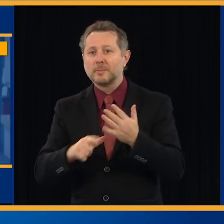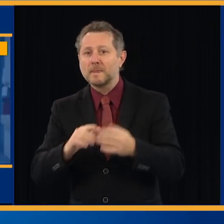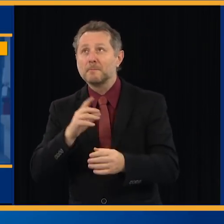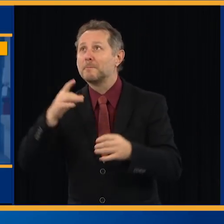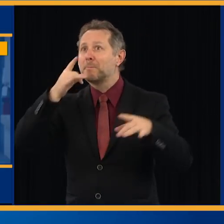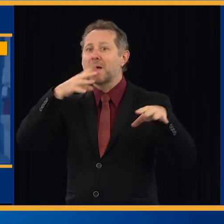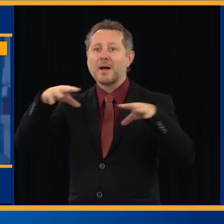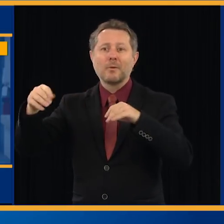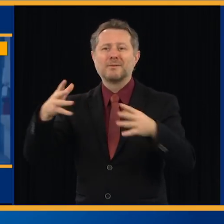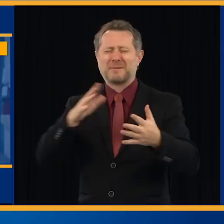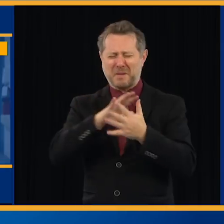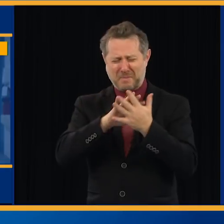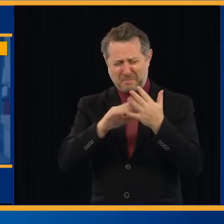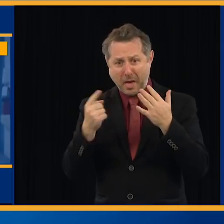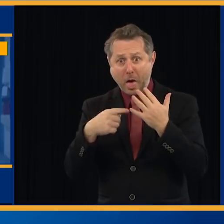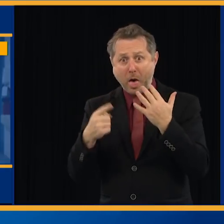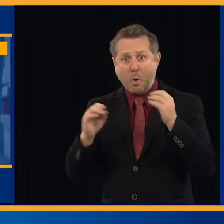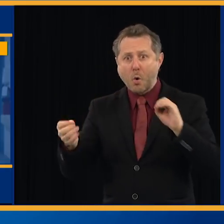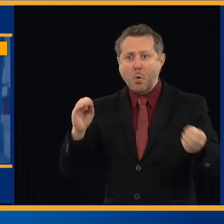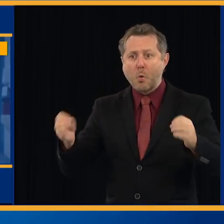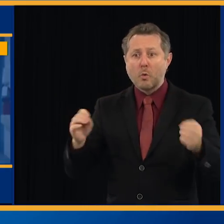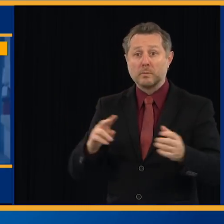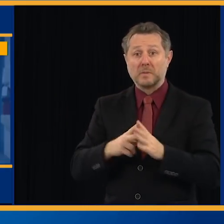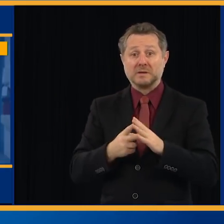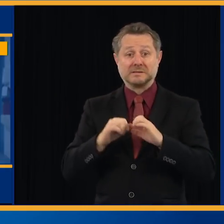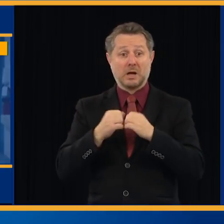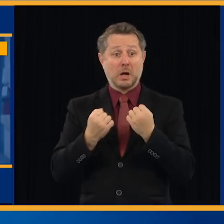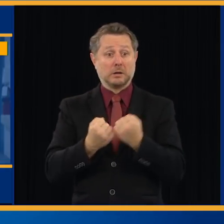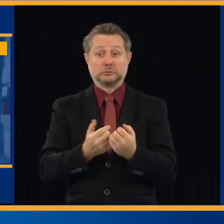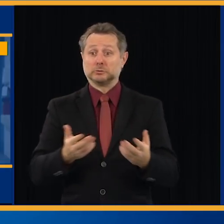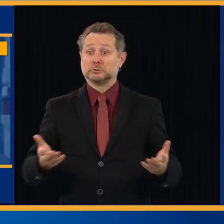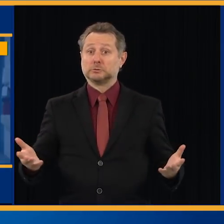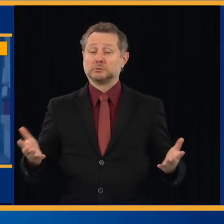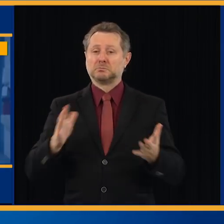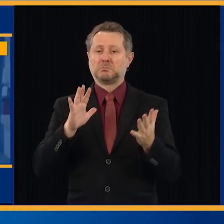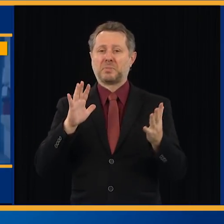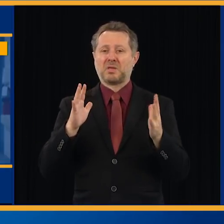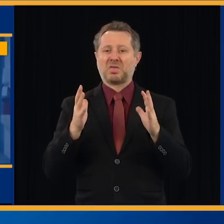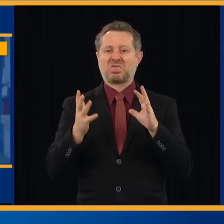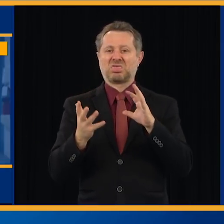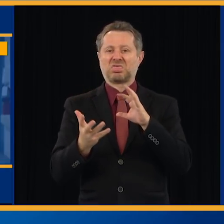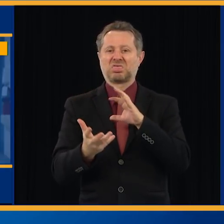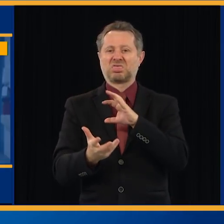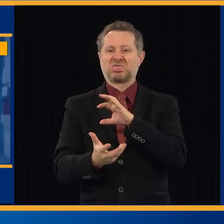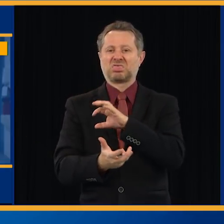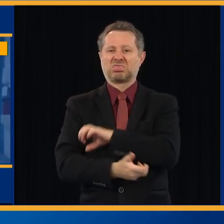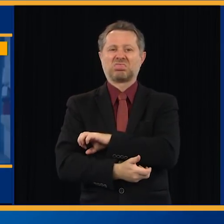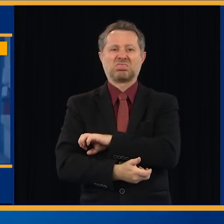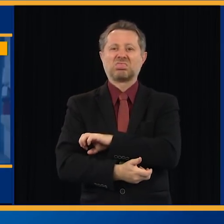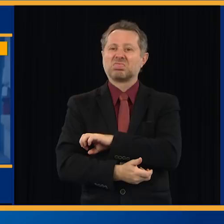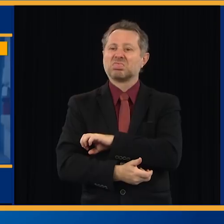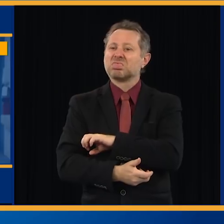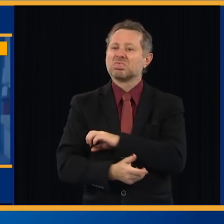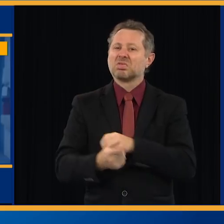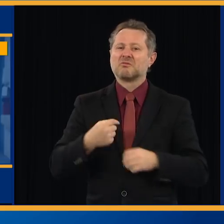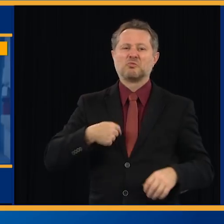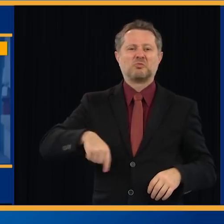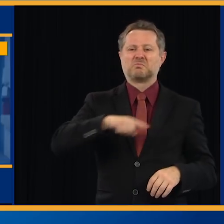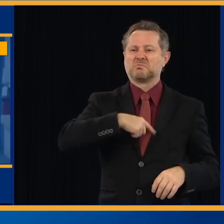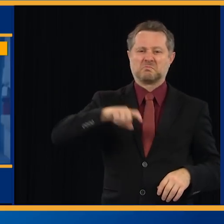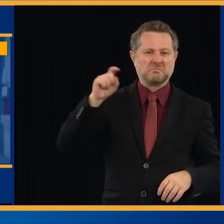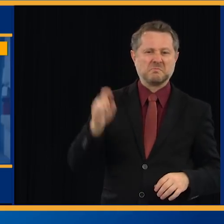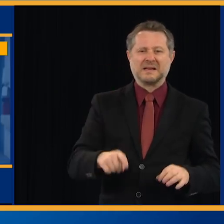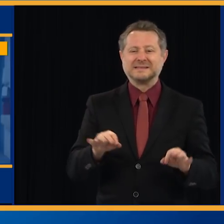Now you see society in a really difficult situation. So we need those essential workers